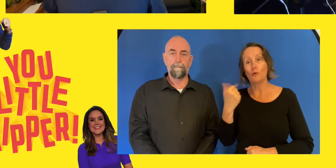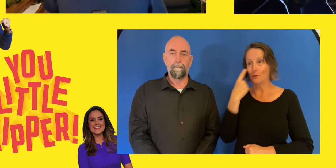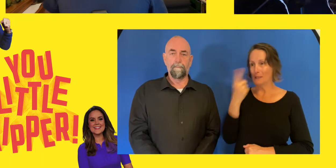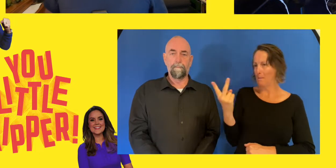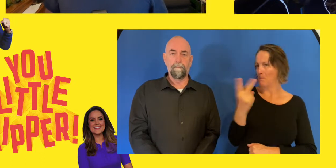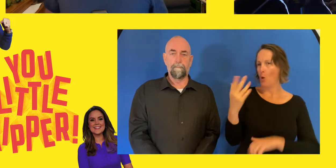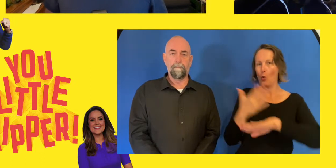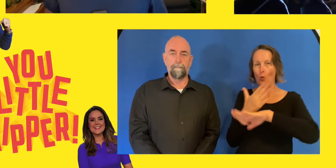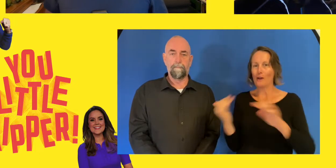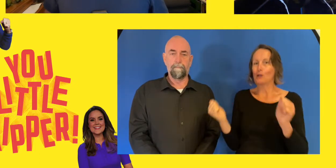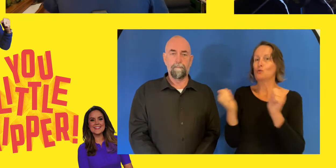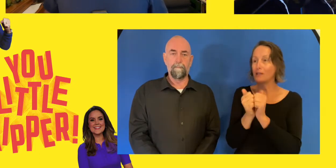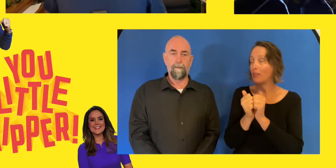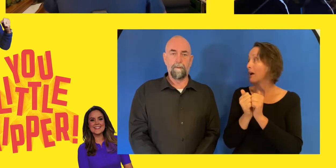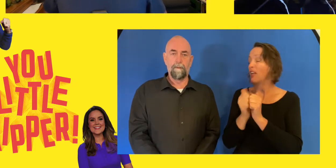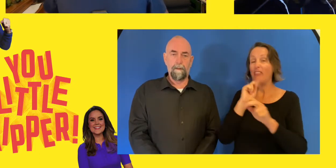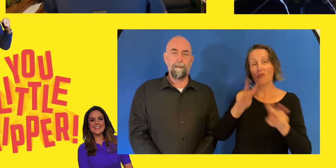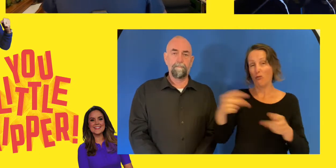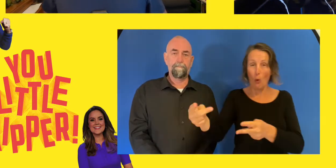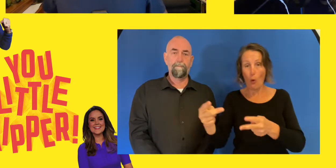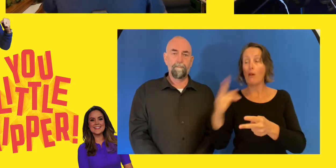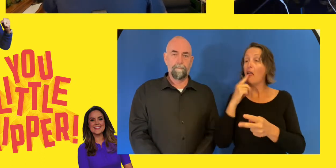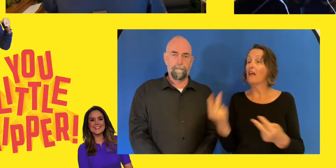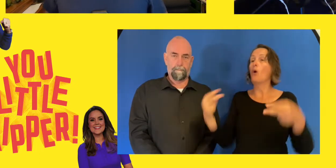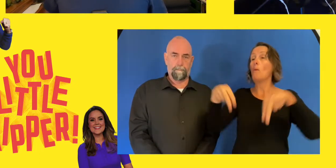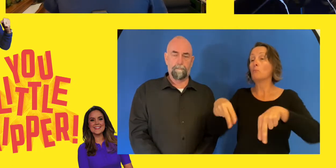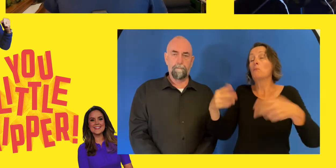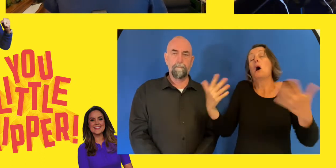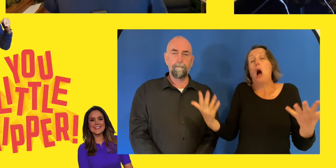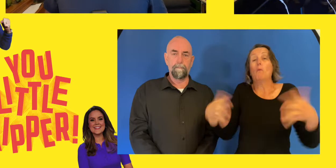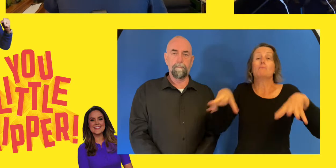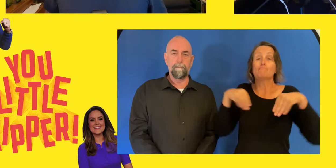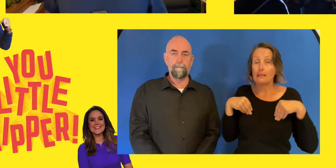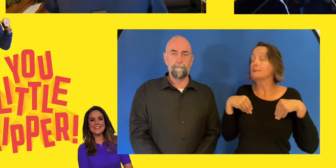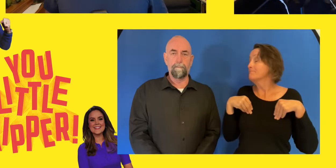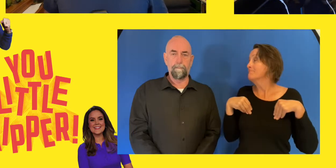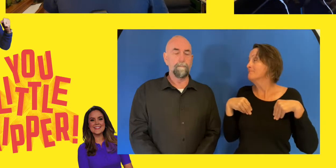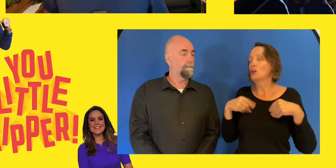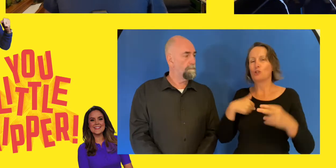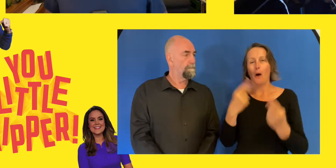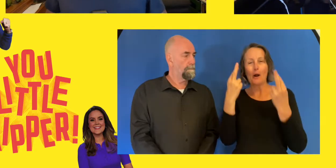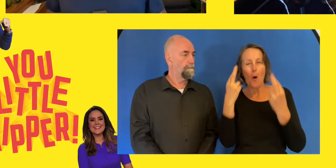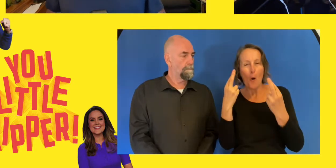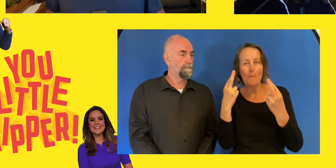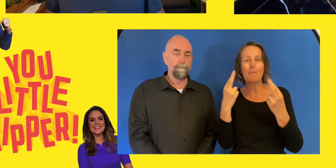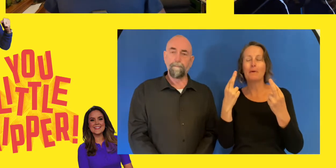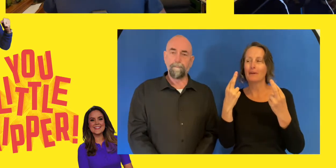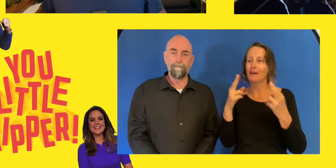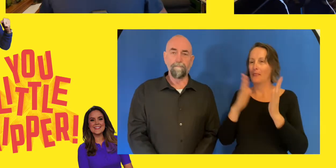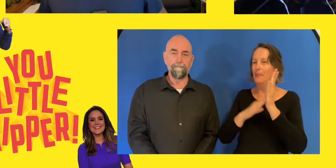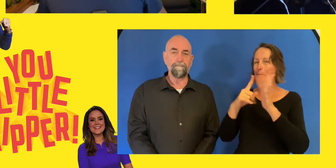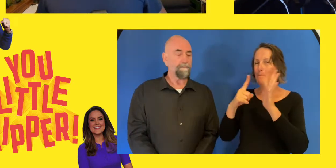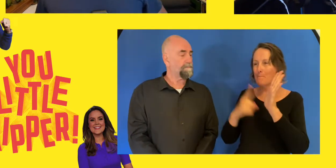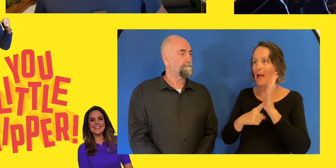to kind of take that all in, and then also, you know, look back and be able to relive her favourite moments on what